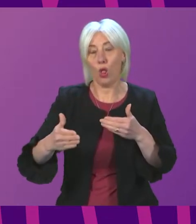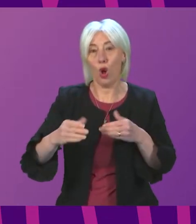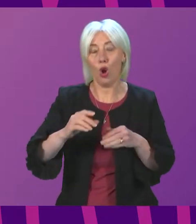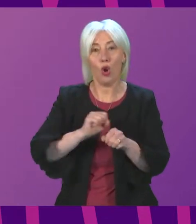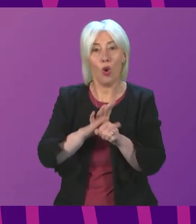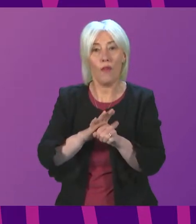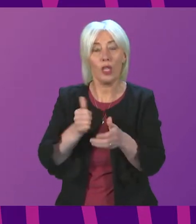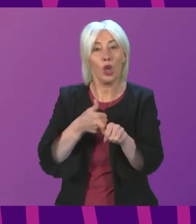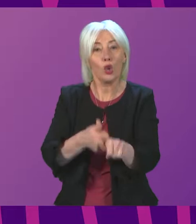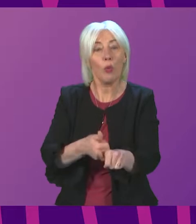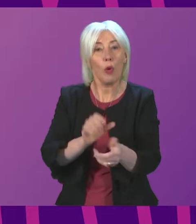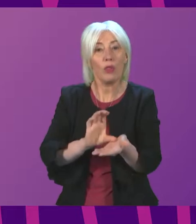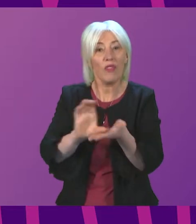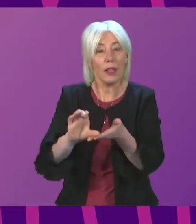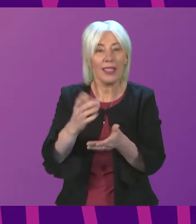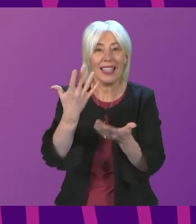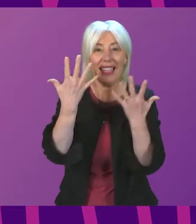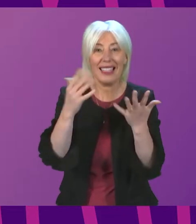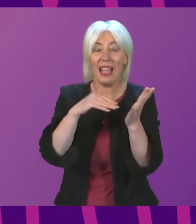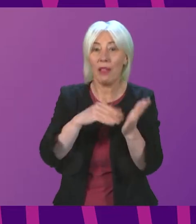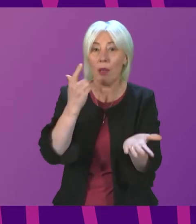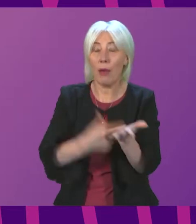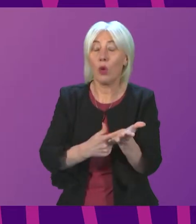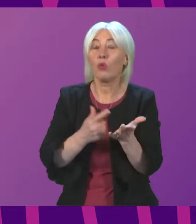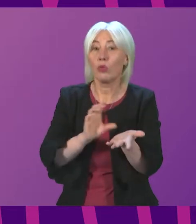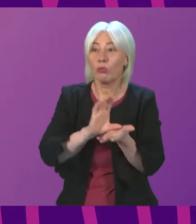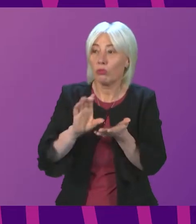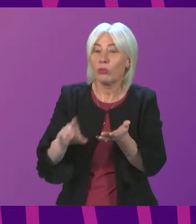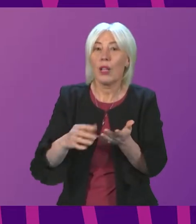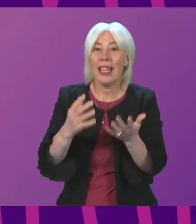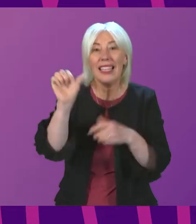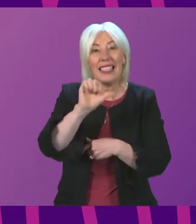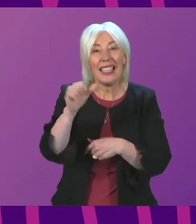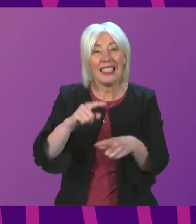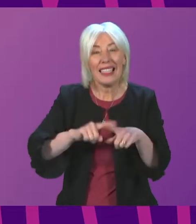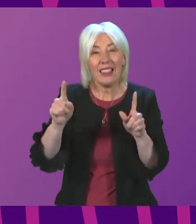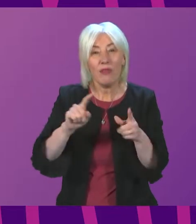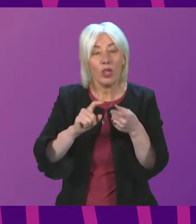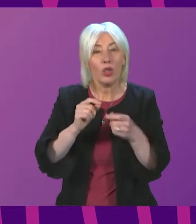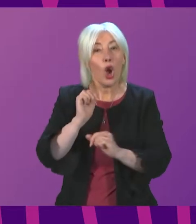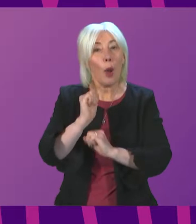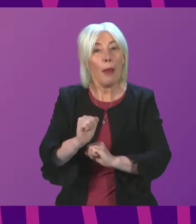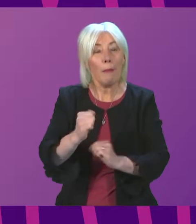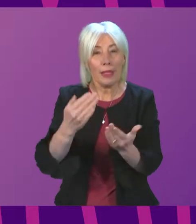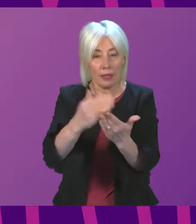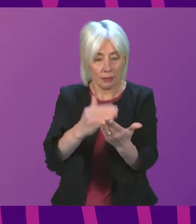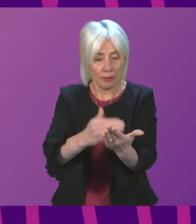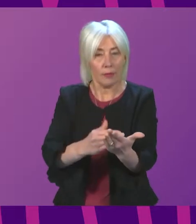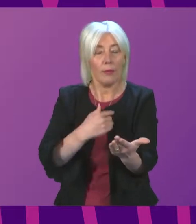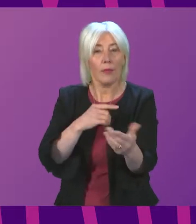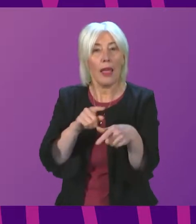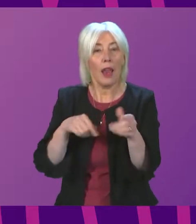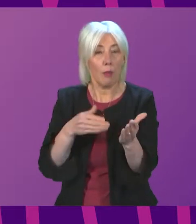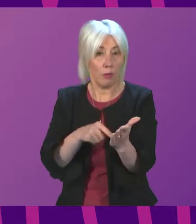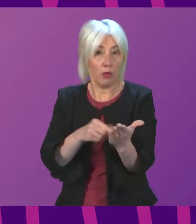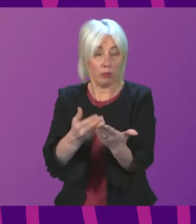That's £10 million of funding, which supports the implementation of the 16 different commitments contained in our approach paper. We've